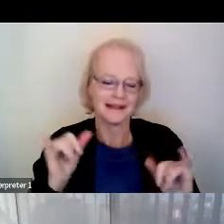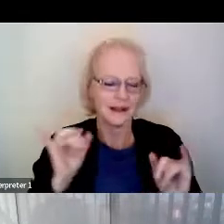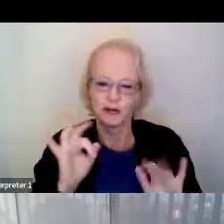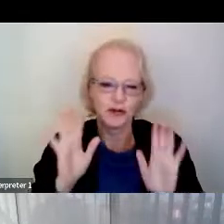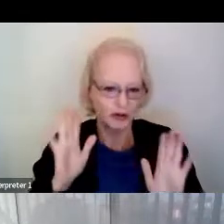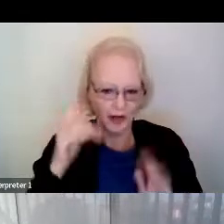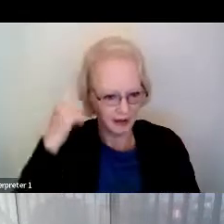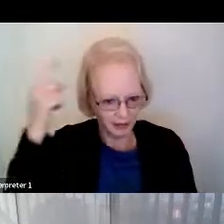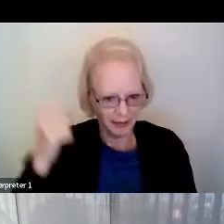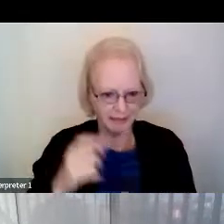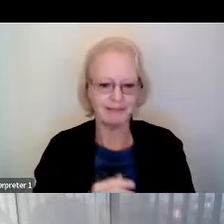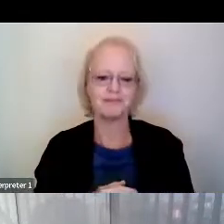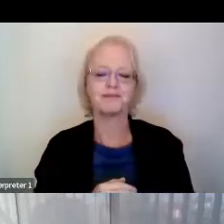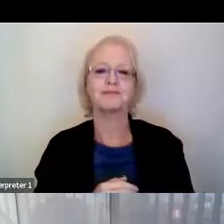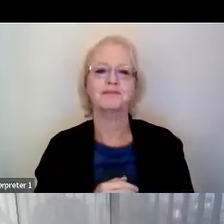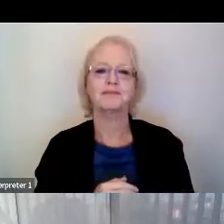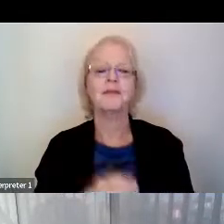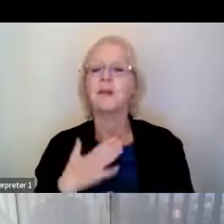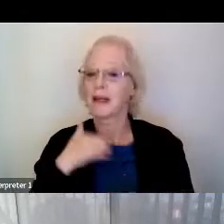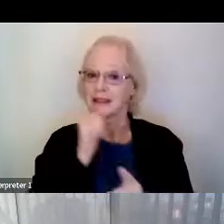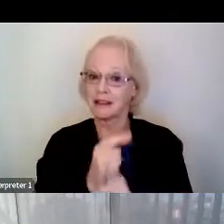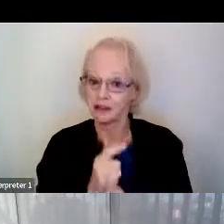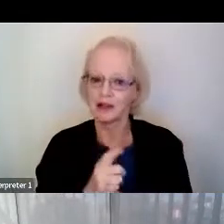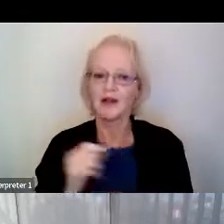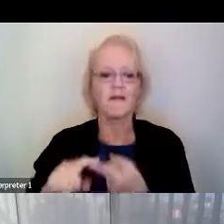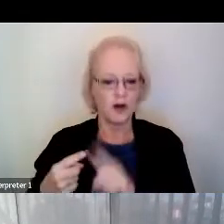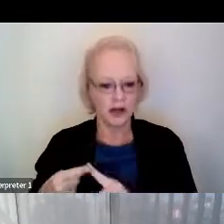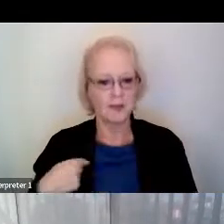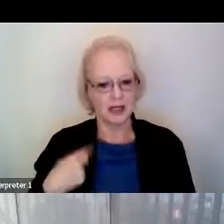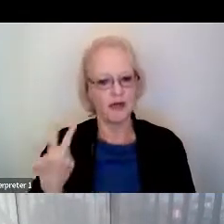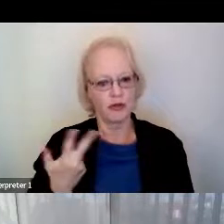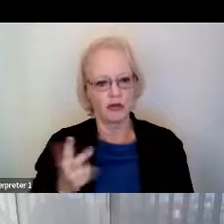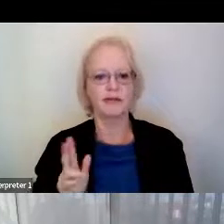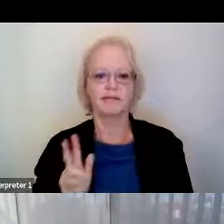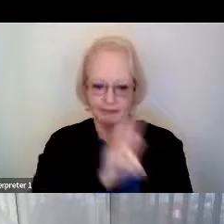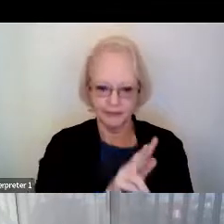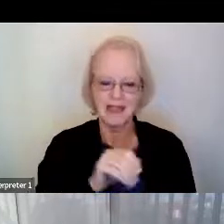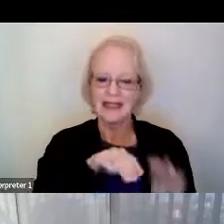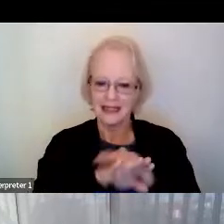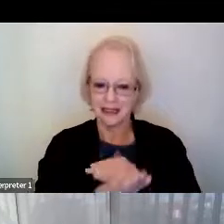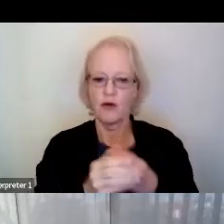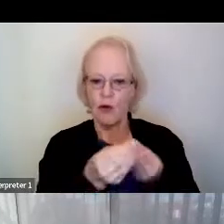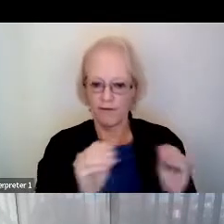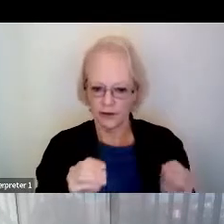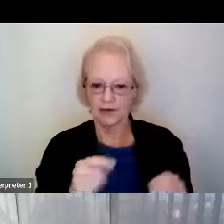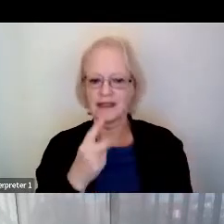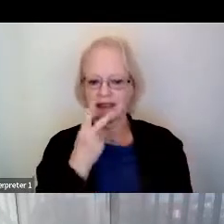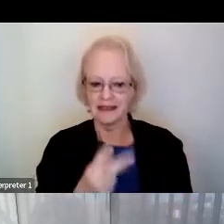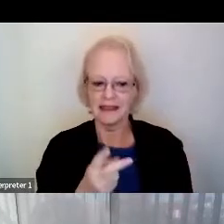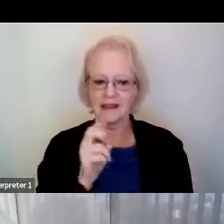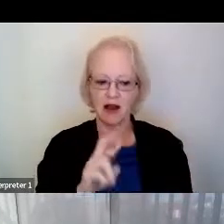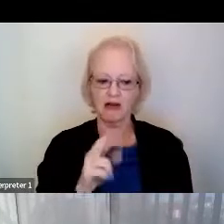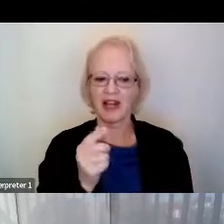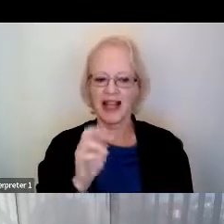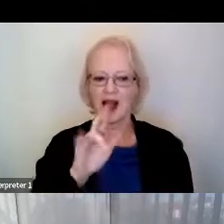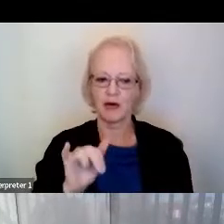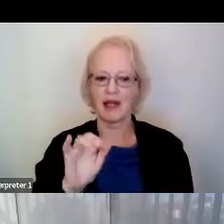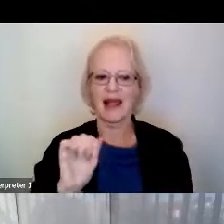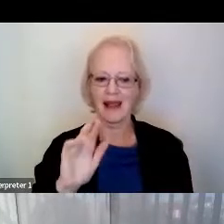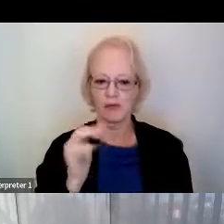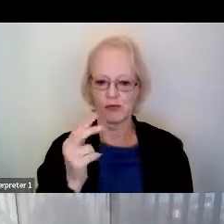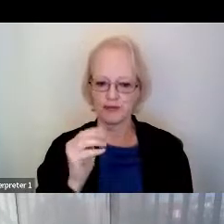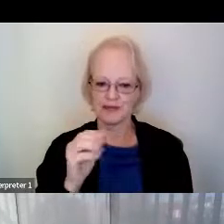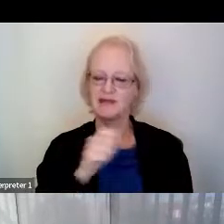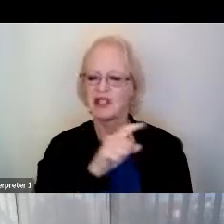When my sister, a friend of mine and I, entered the office to see Dr. Gary Abrams, he started speaking and doing some assessments.